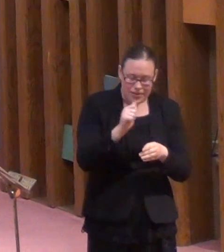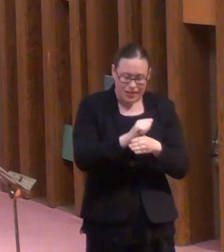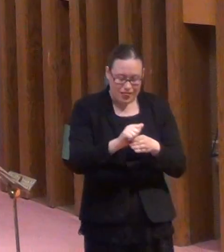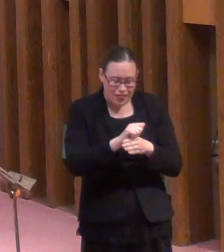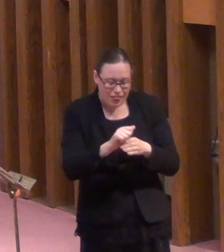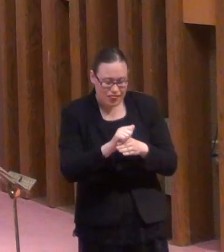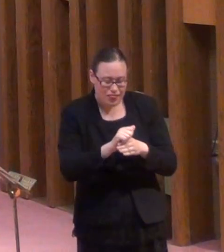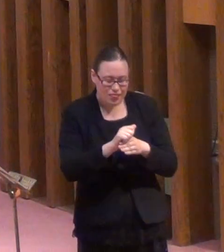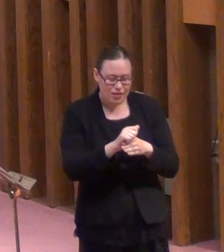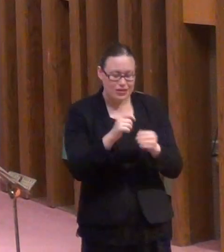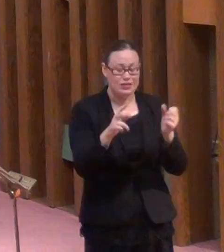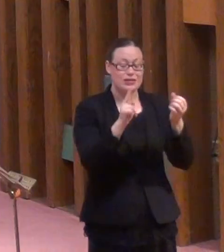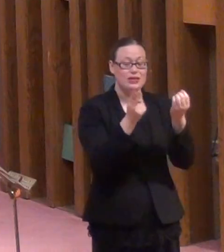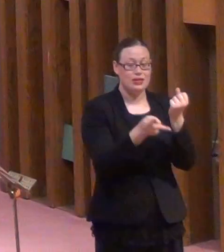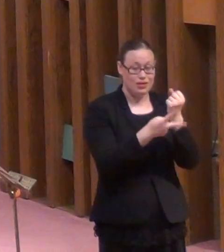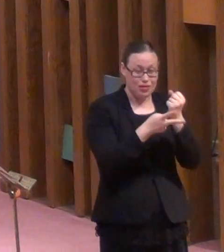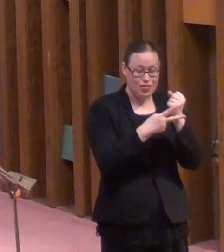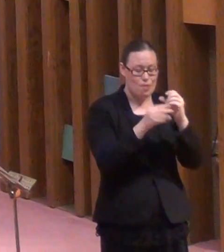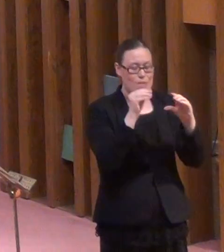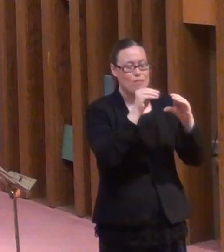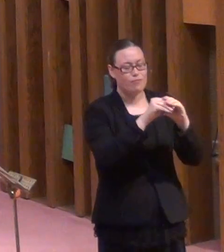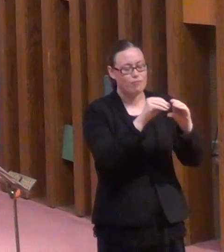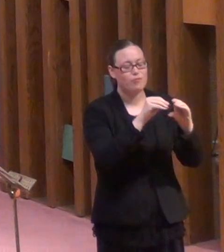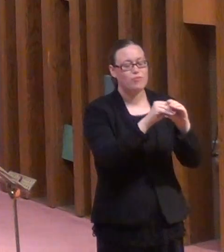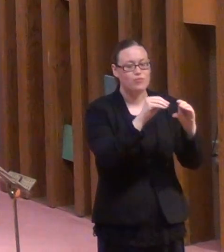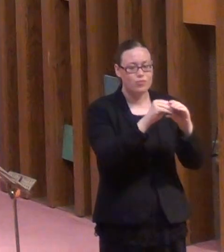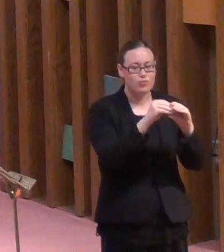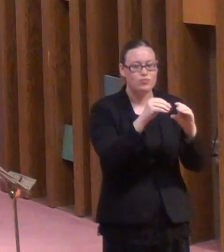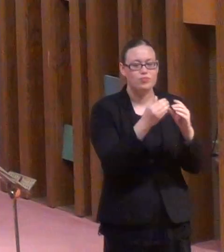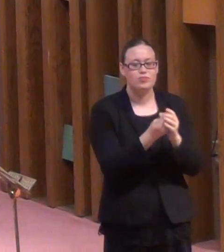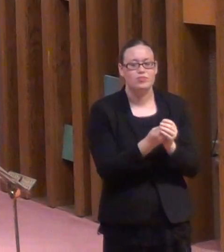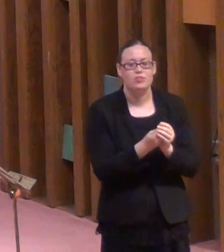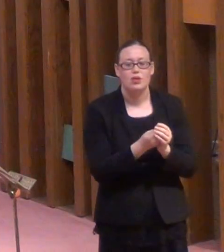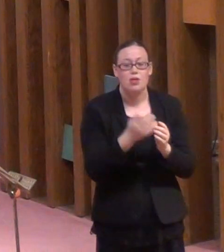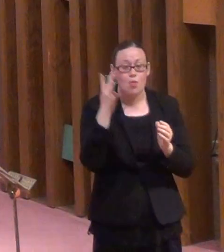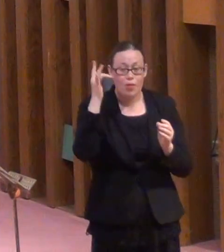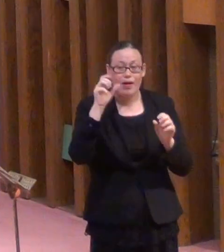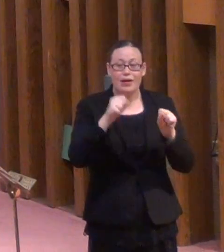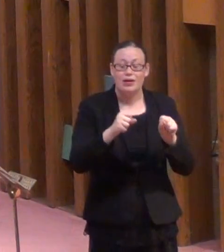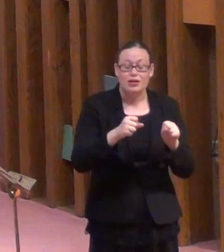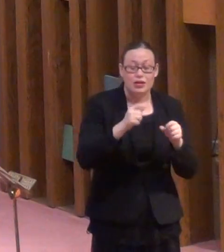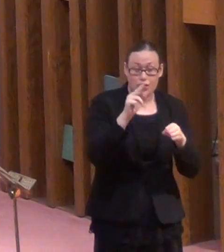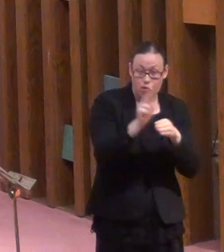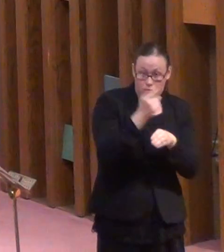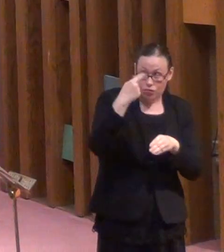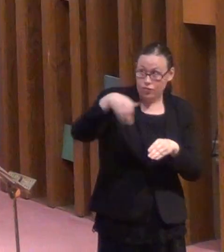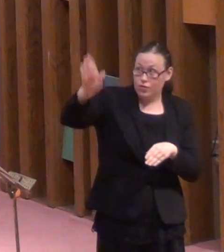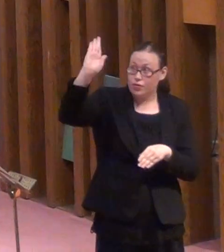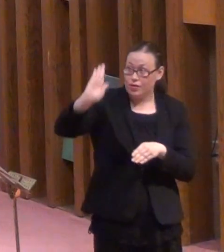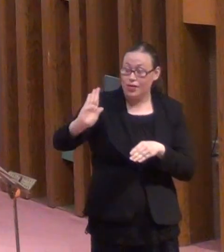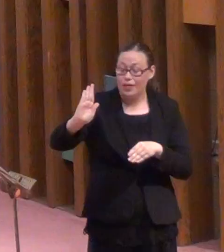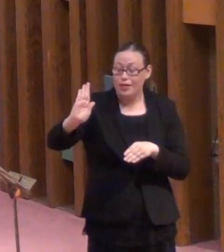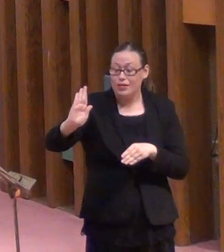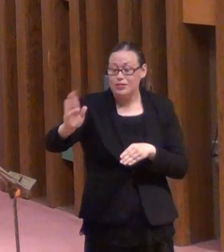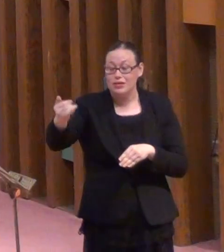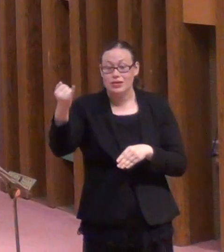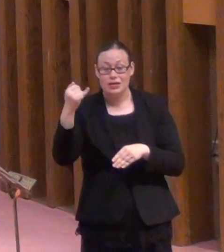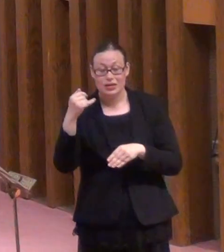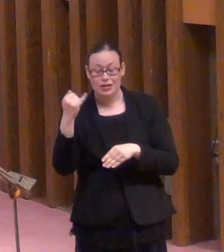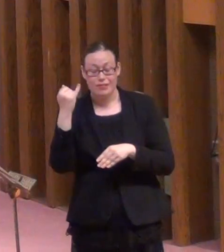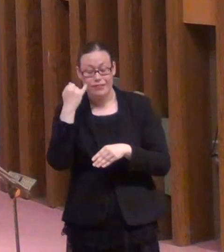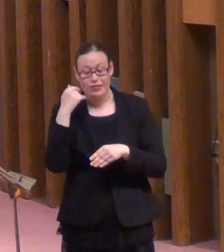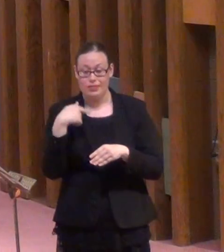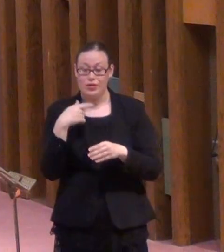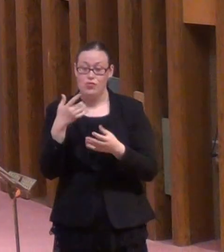Use it for an eternal purpose. And even hardcore spenders like me can learn,